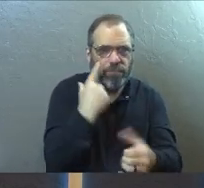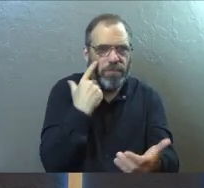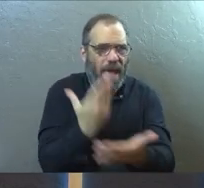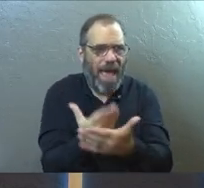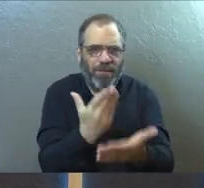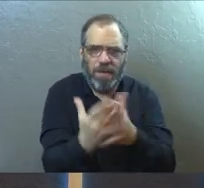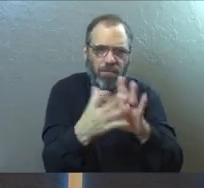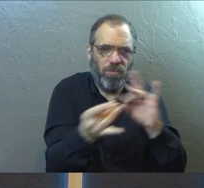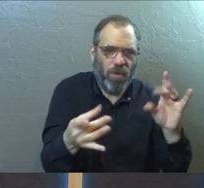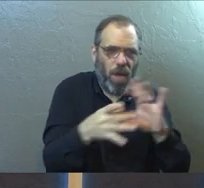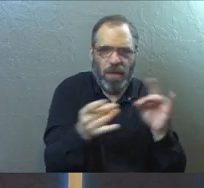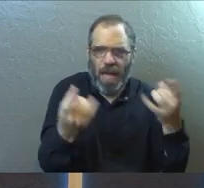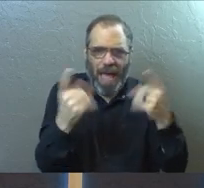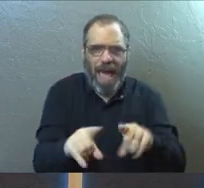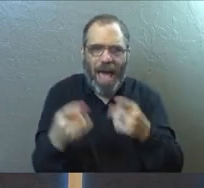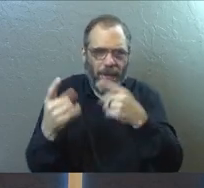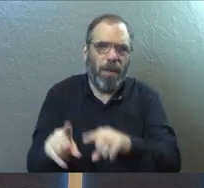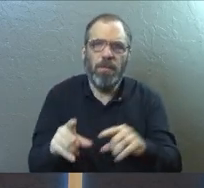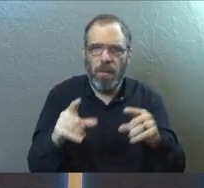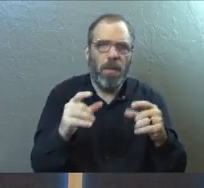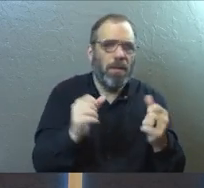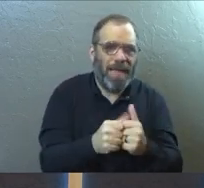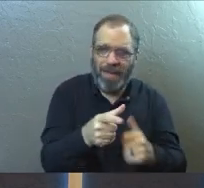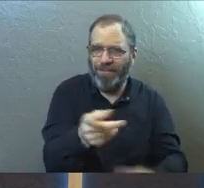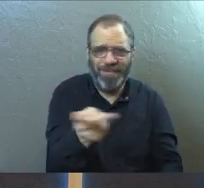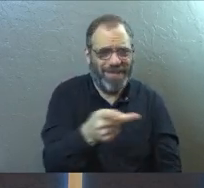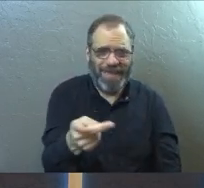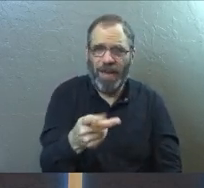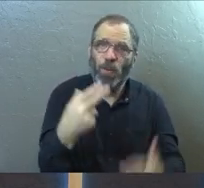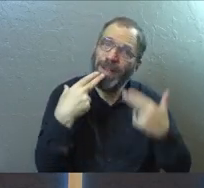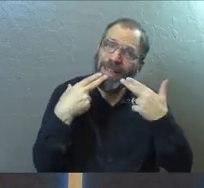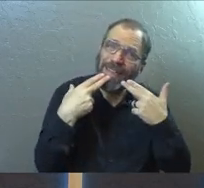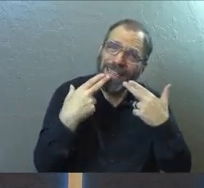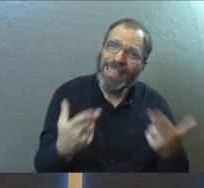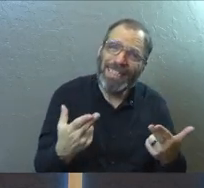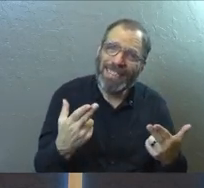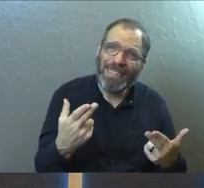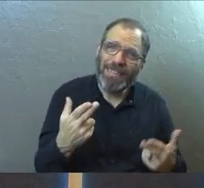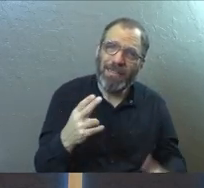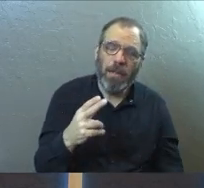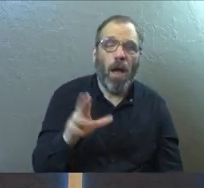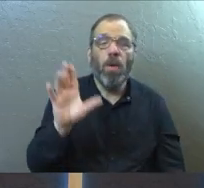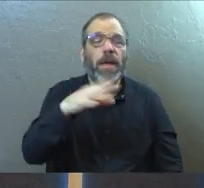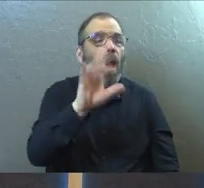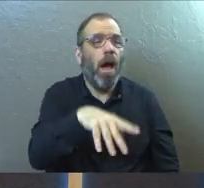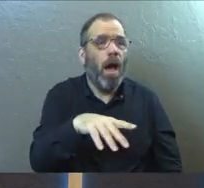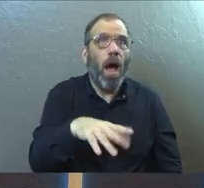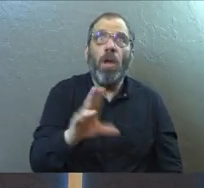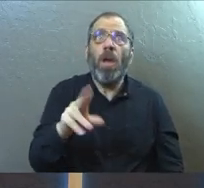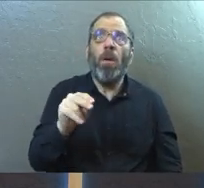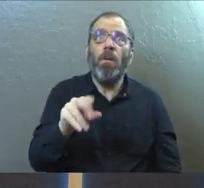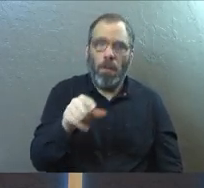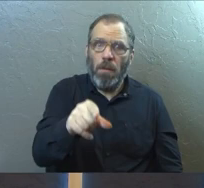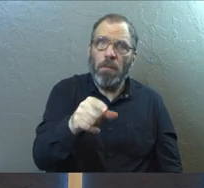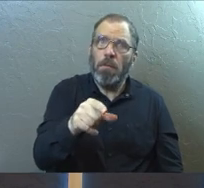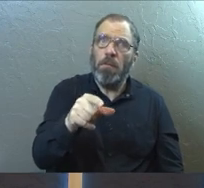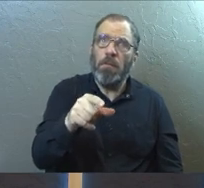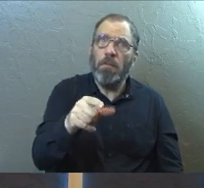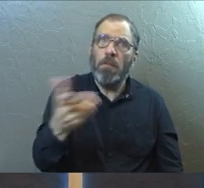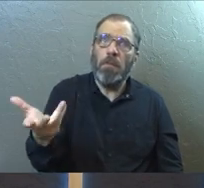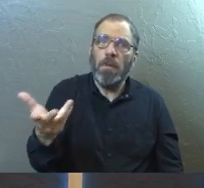evidence. And this is the way that it unfolded. They didn't do it according to the second documentary. And then, of course, she asked us. we're like, no, they didn't do it.